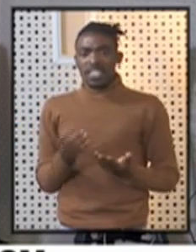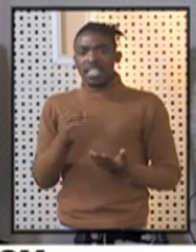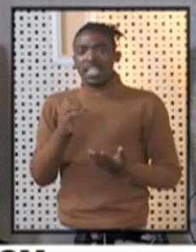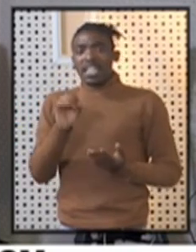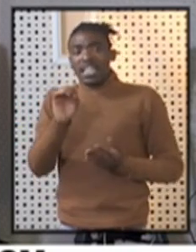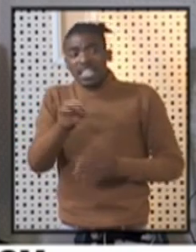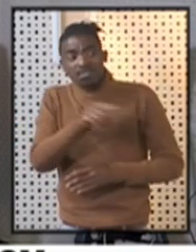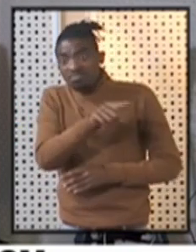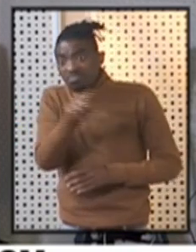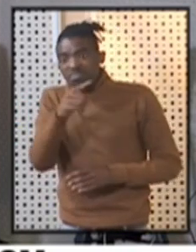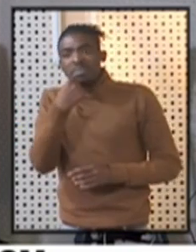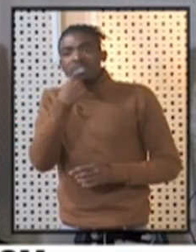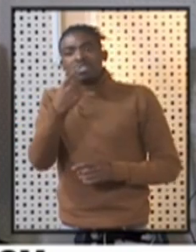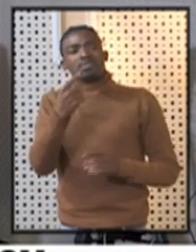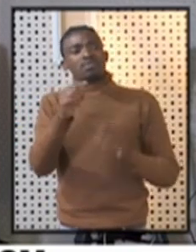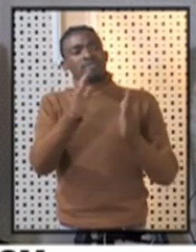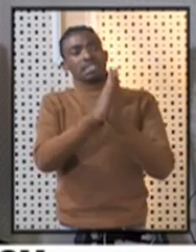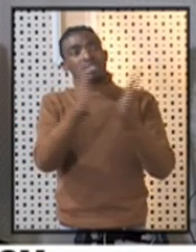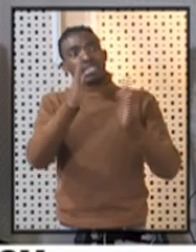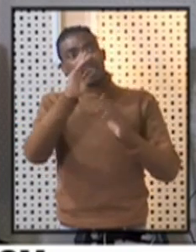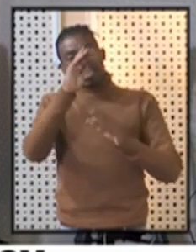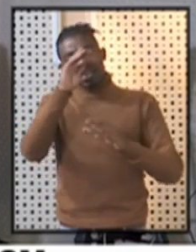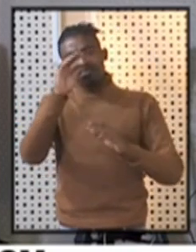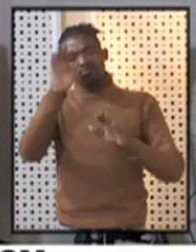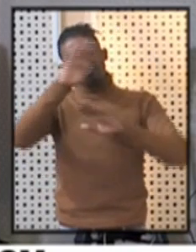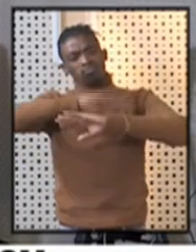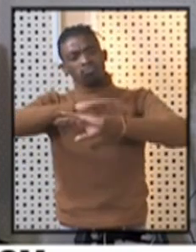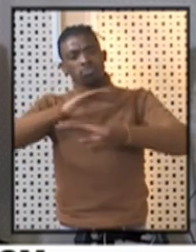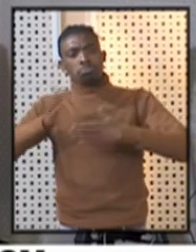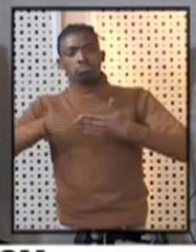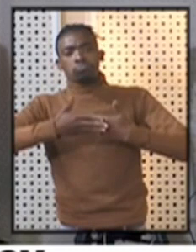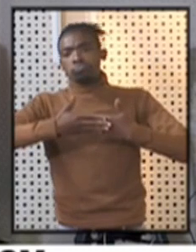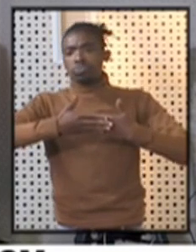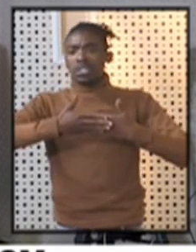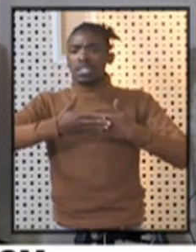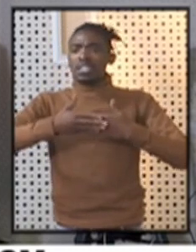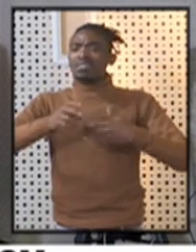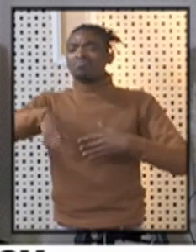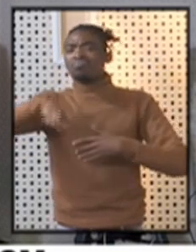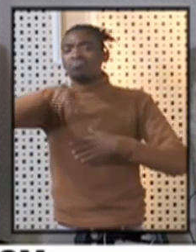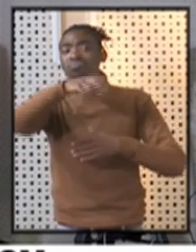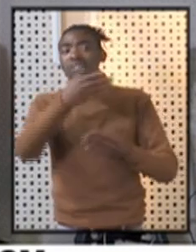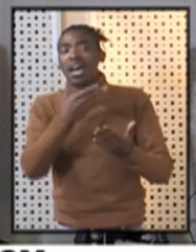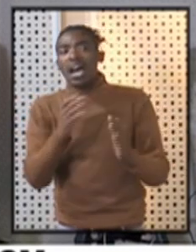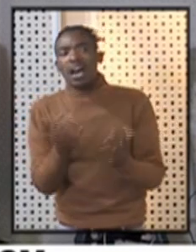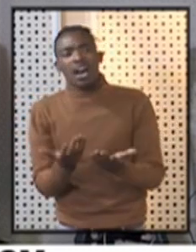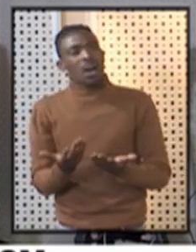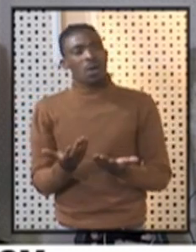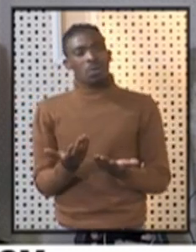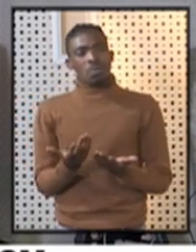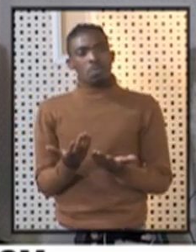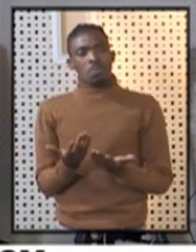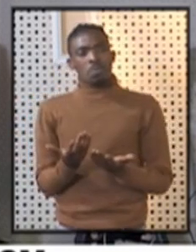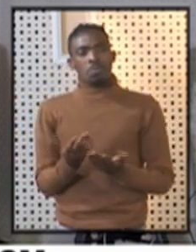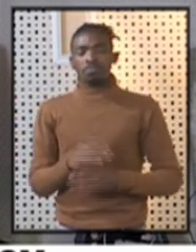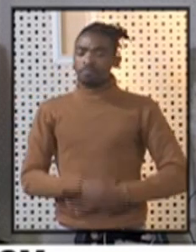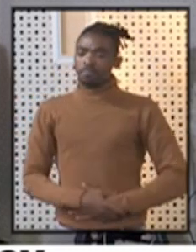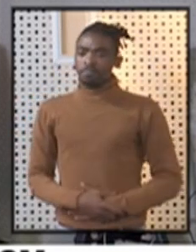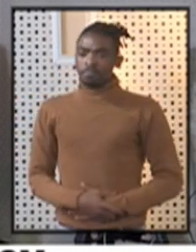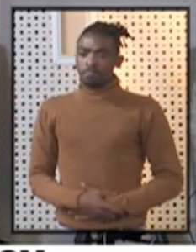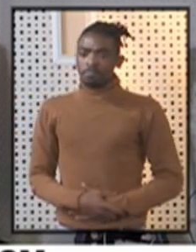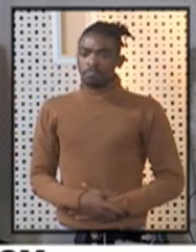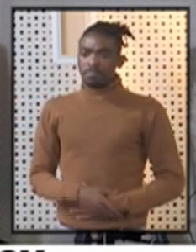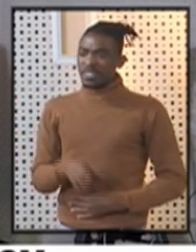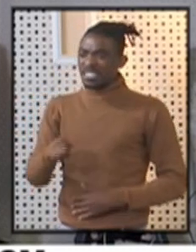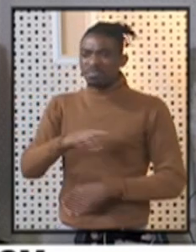have Helen Iloff from Kirkstone Local Media. And the question, the Minister says that inter-provincial travel has not